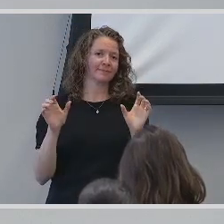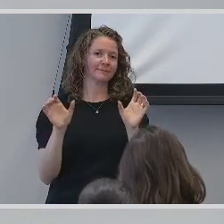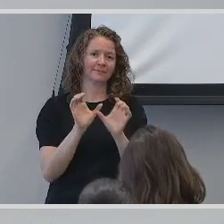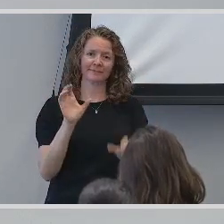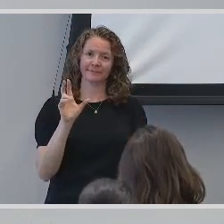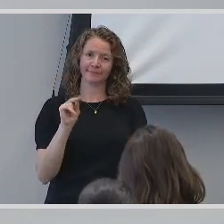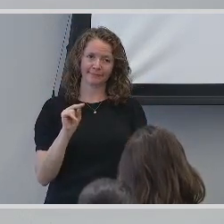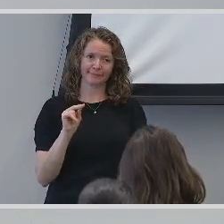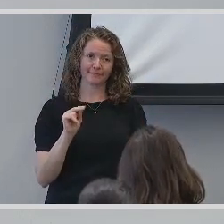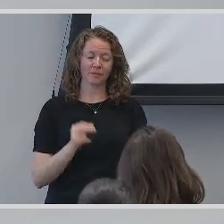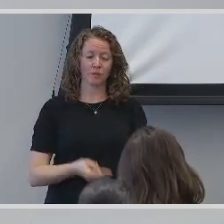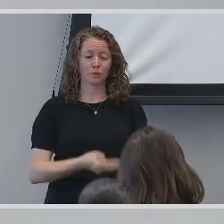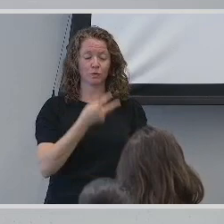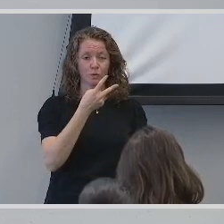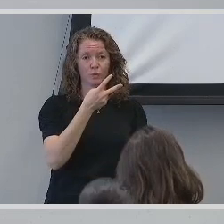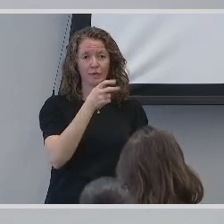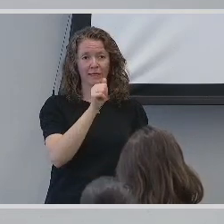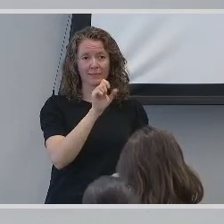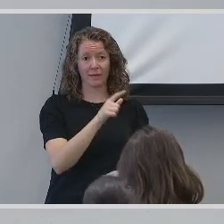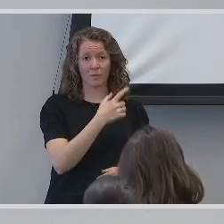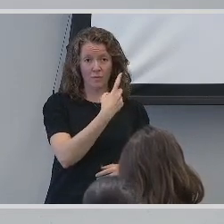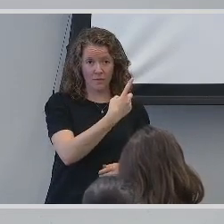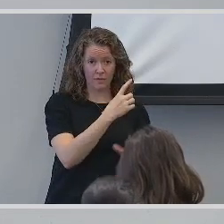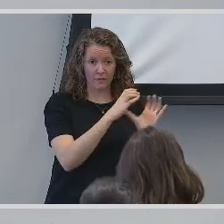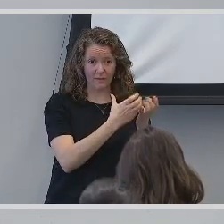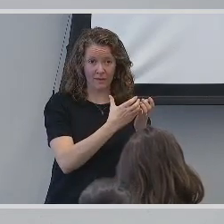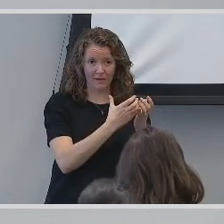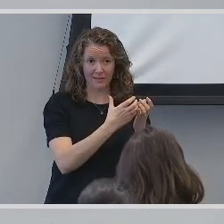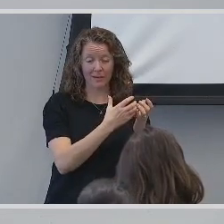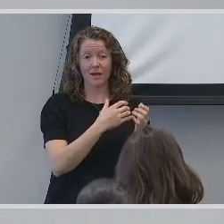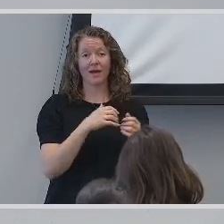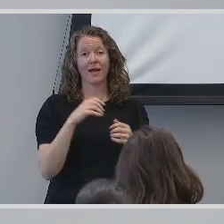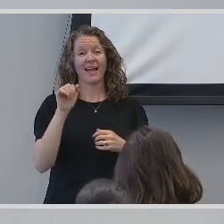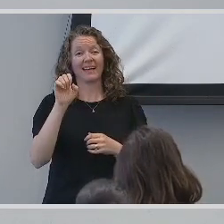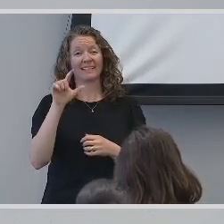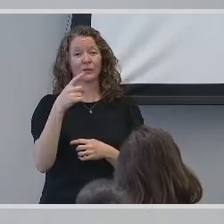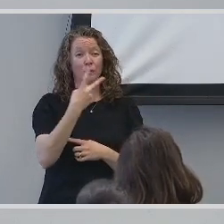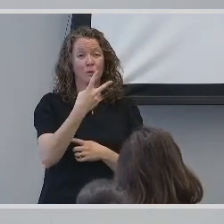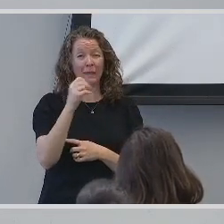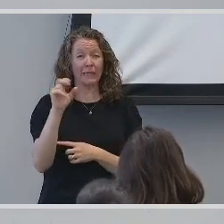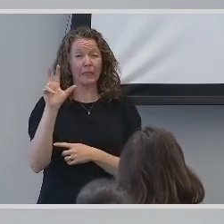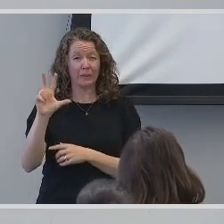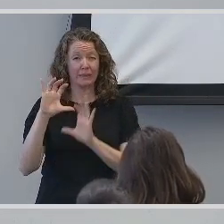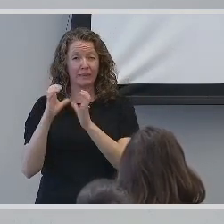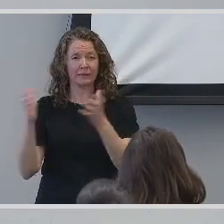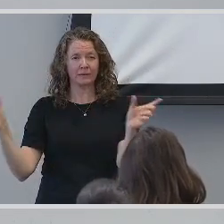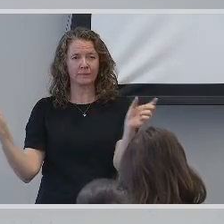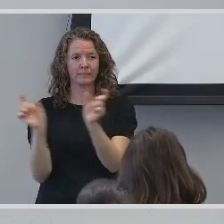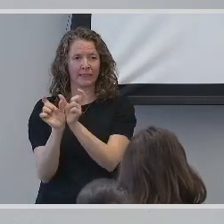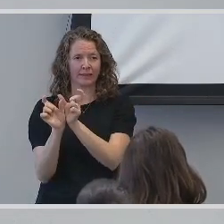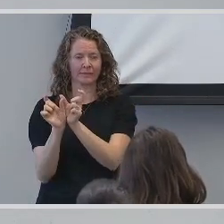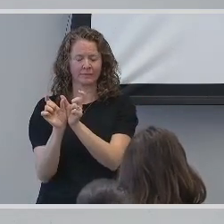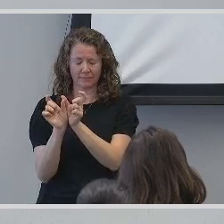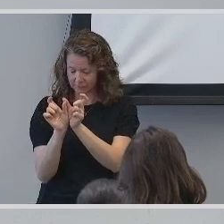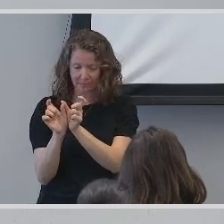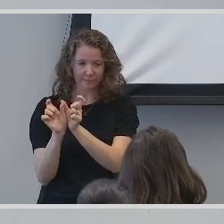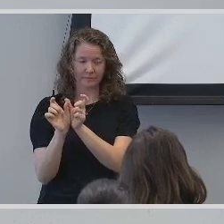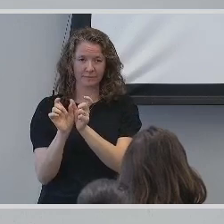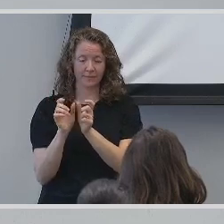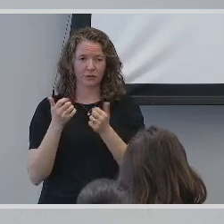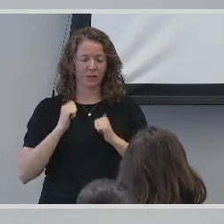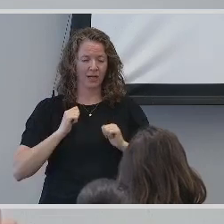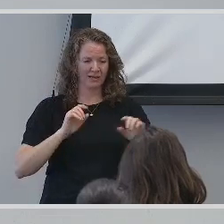sign language one classes and one combined ASL two and three class. My days became more about behavior